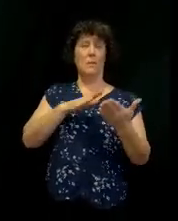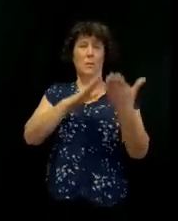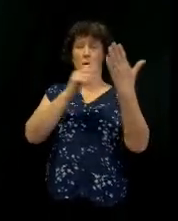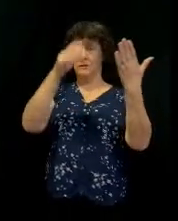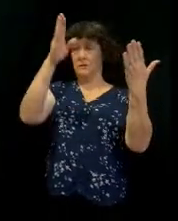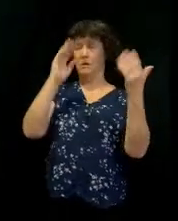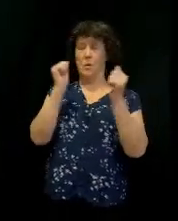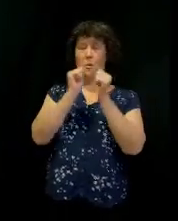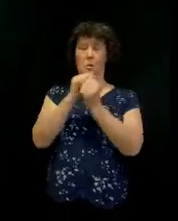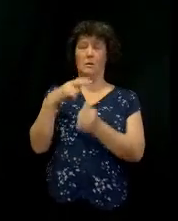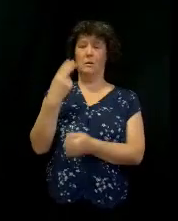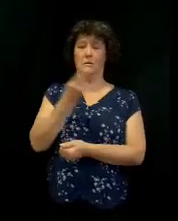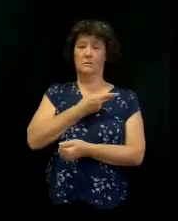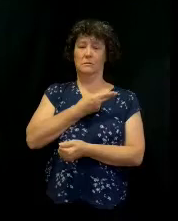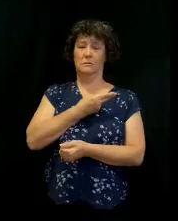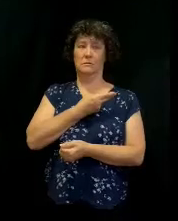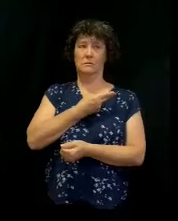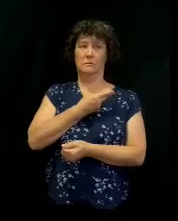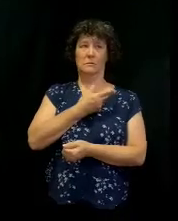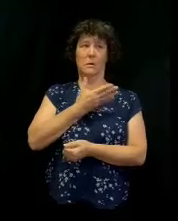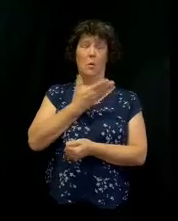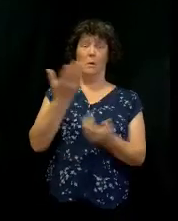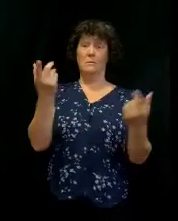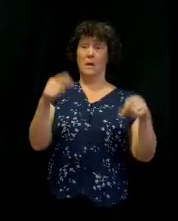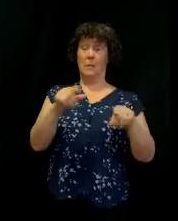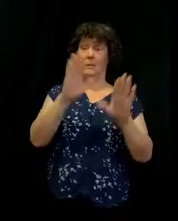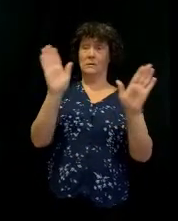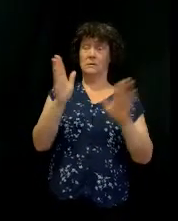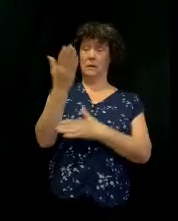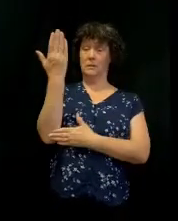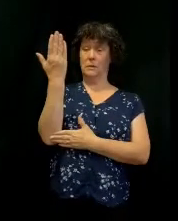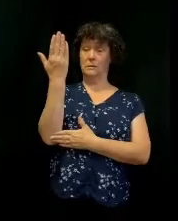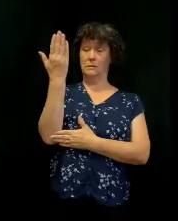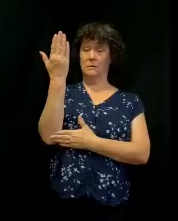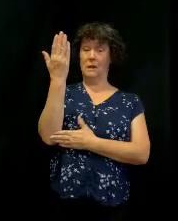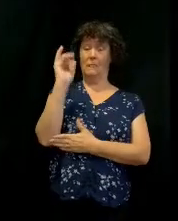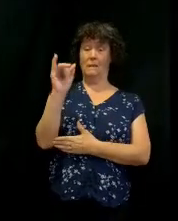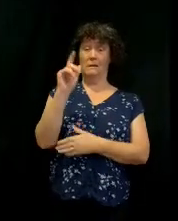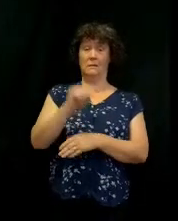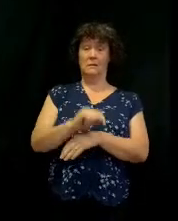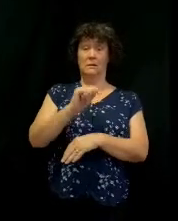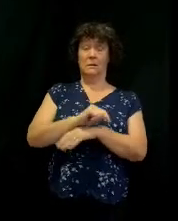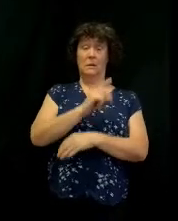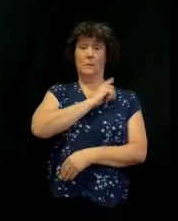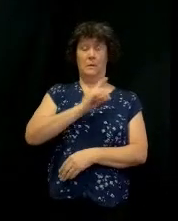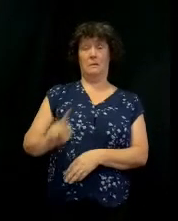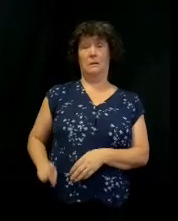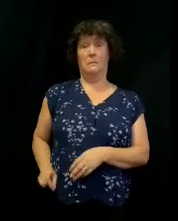Listen, what's going on here on a Sunday morning is the tabernacle of David.